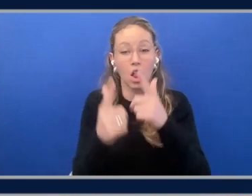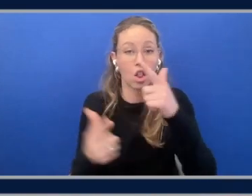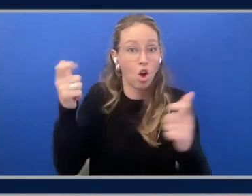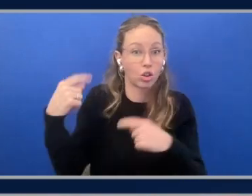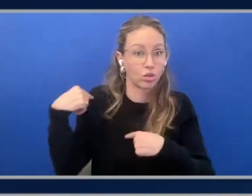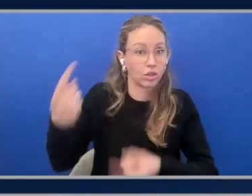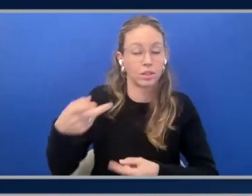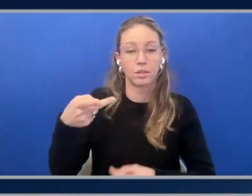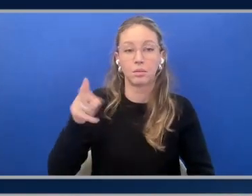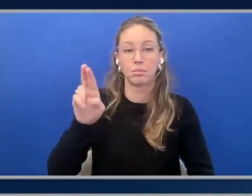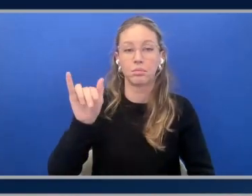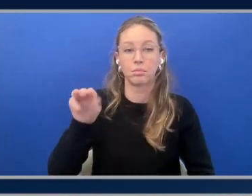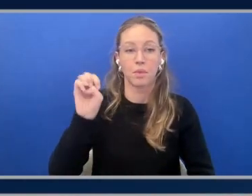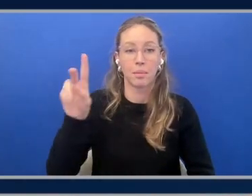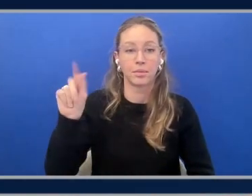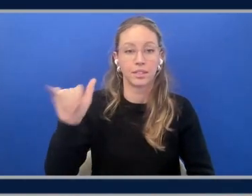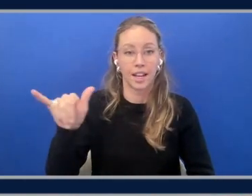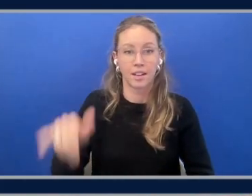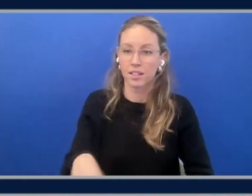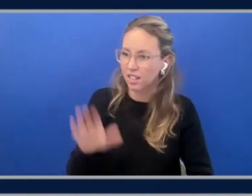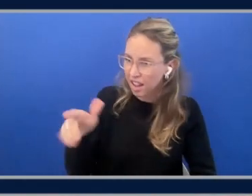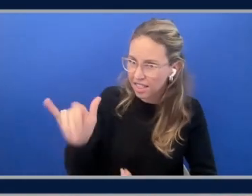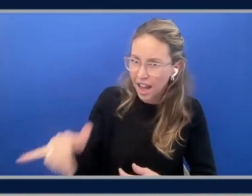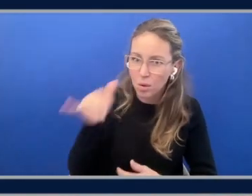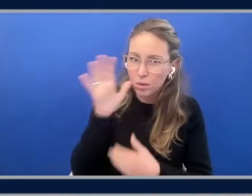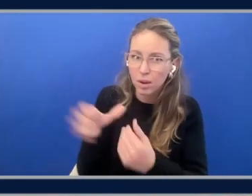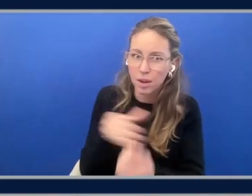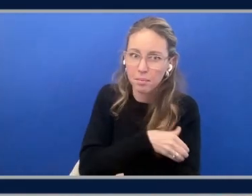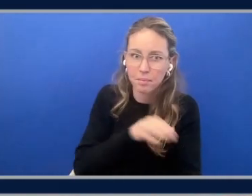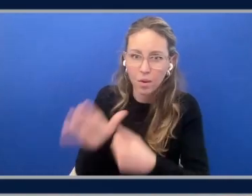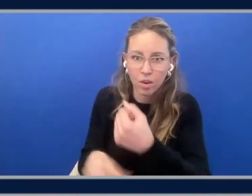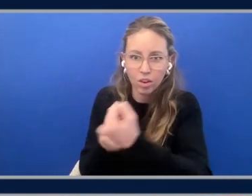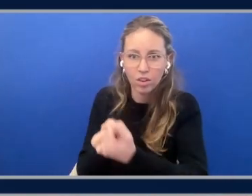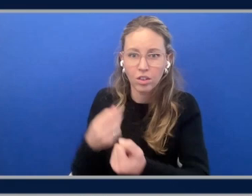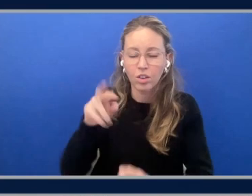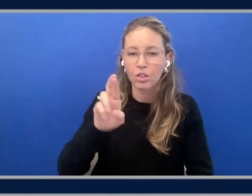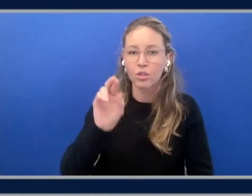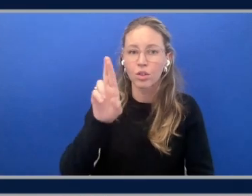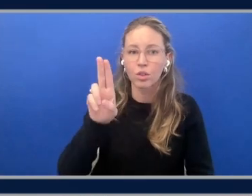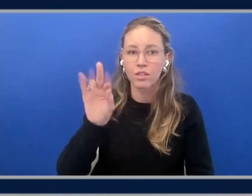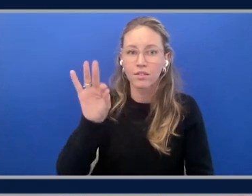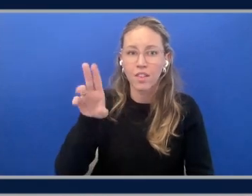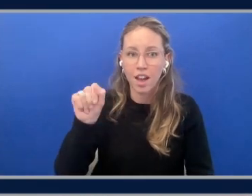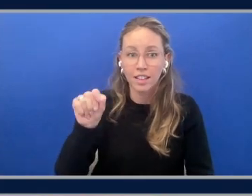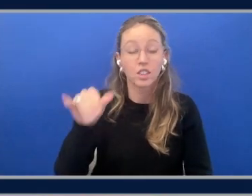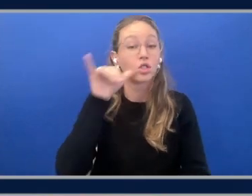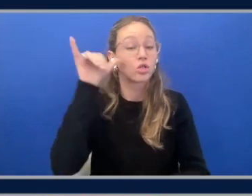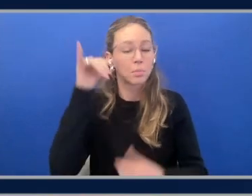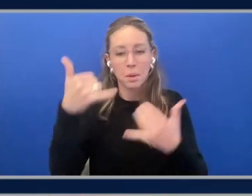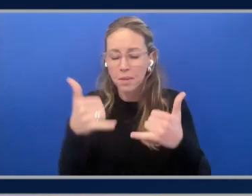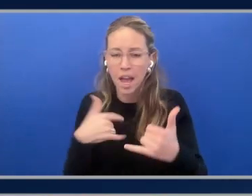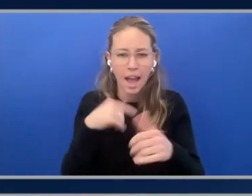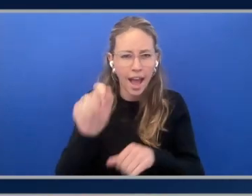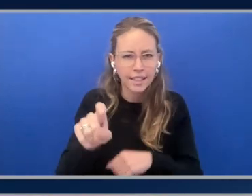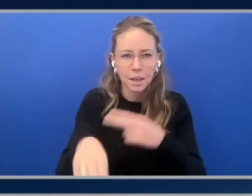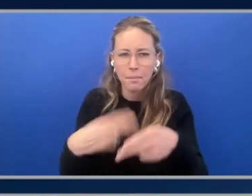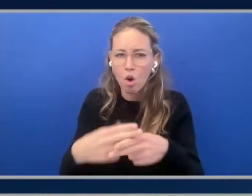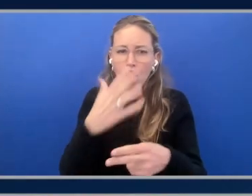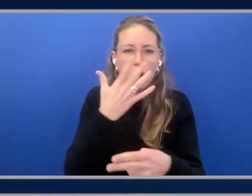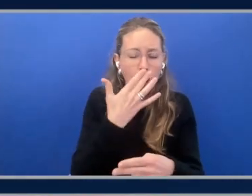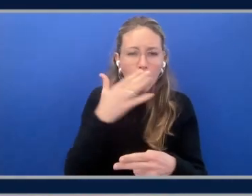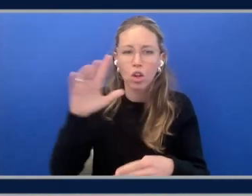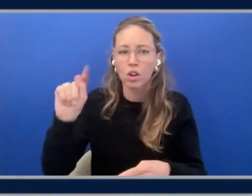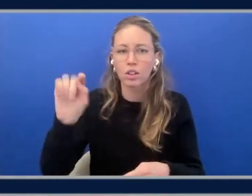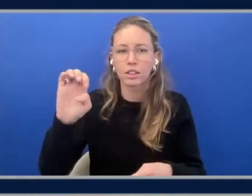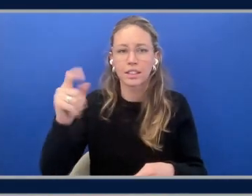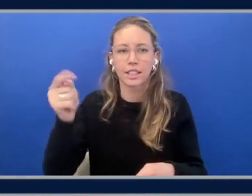that what's powering Rufus? Because when I was playing with Rufus the other day asking some very, very specific questions about color and texture, it was actually pretty